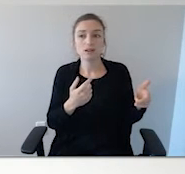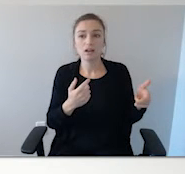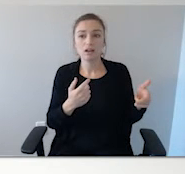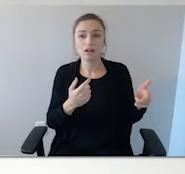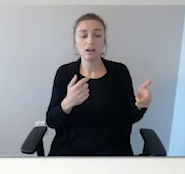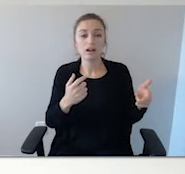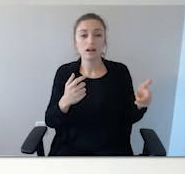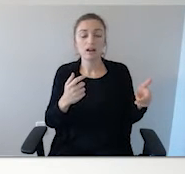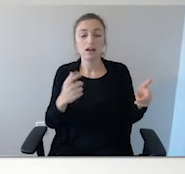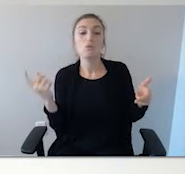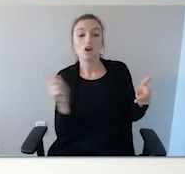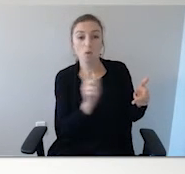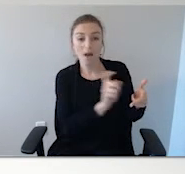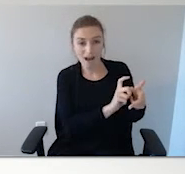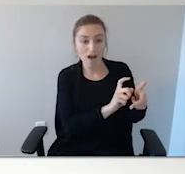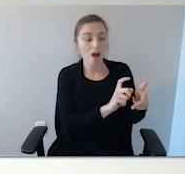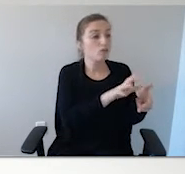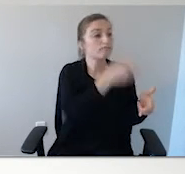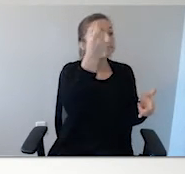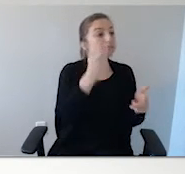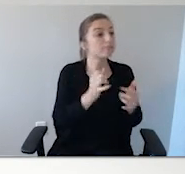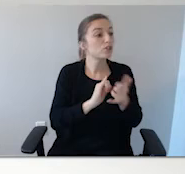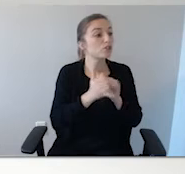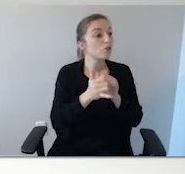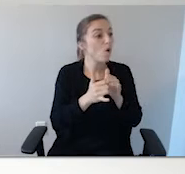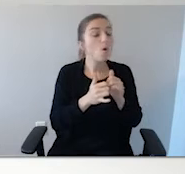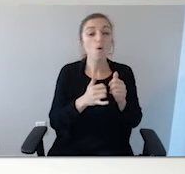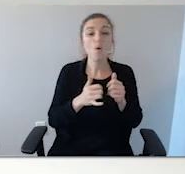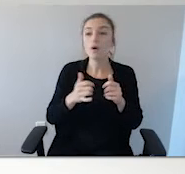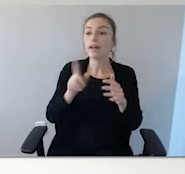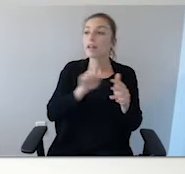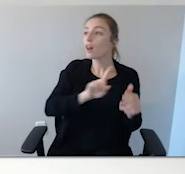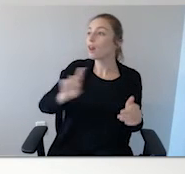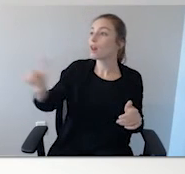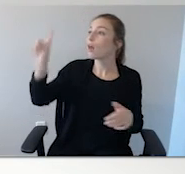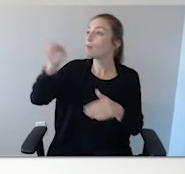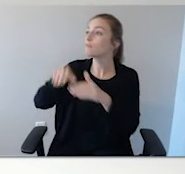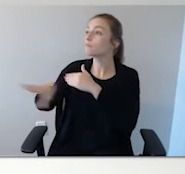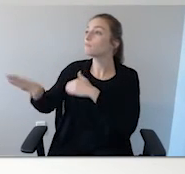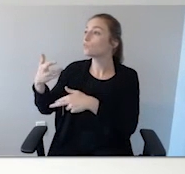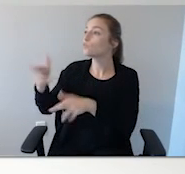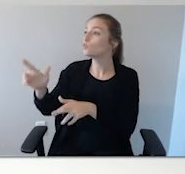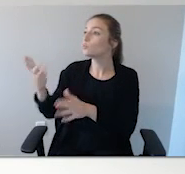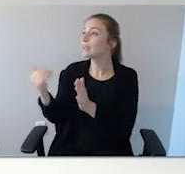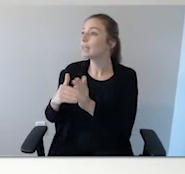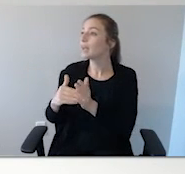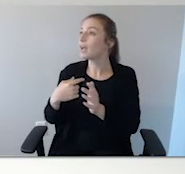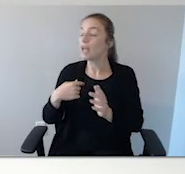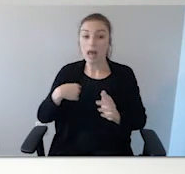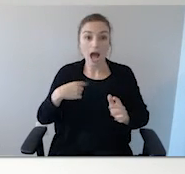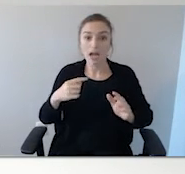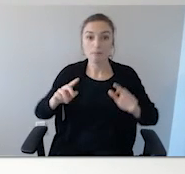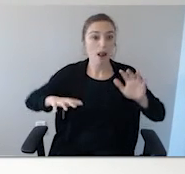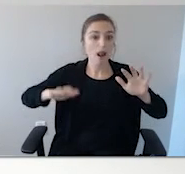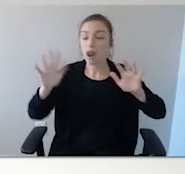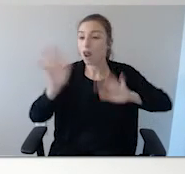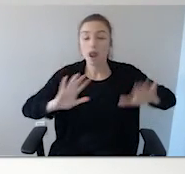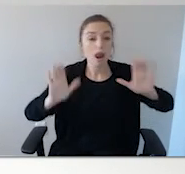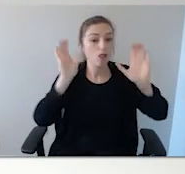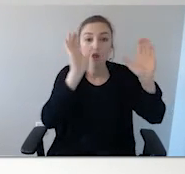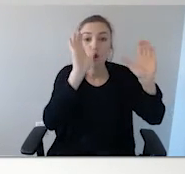back in his room and I'm going through that whole process that I have to find my wandering child. But he's back in his room already. So,